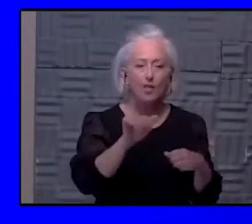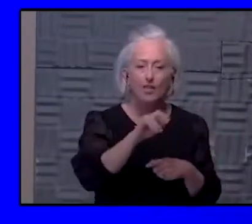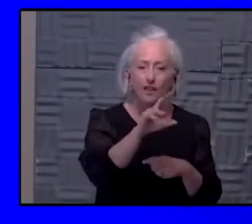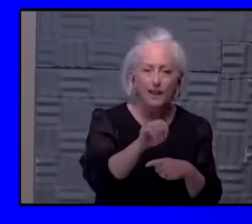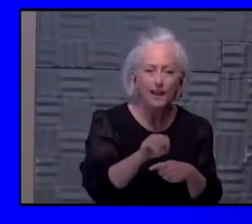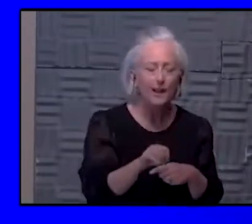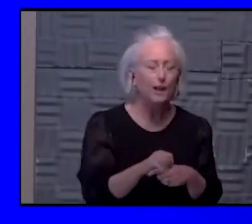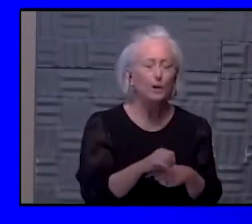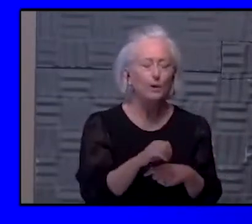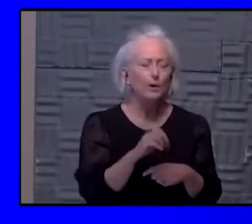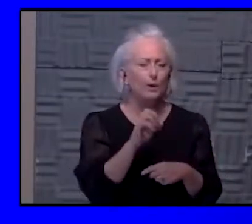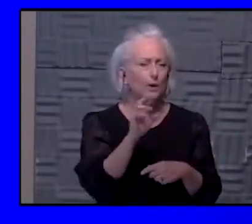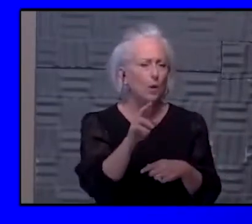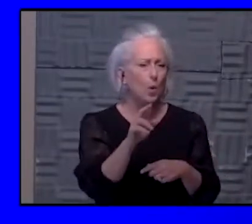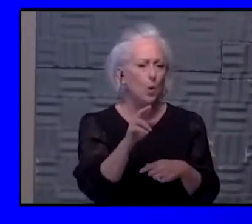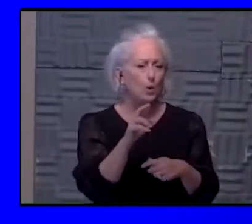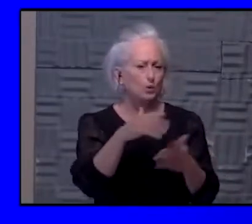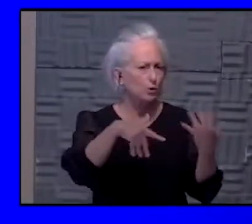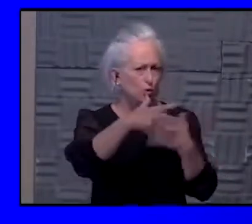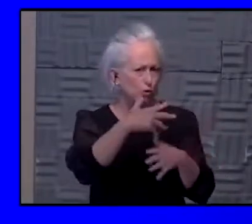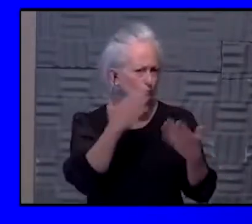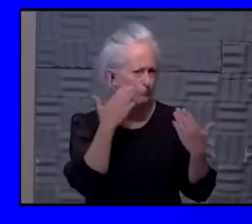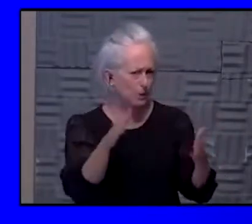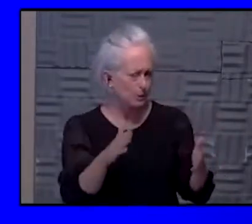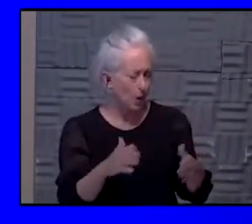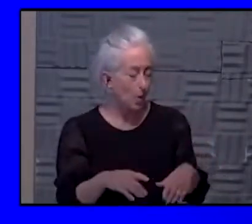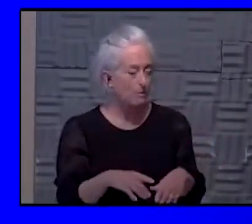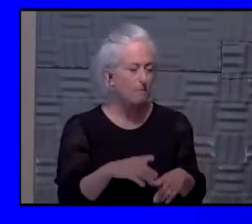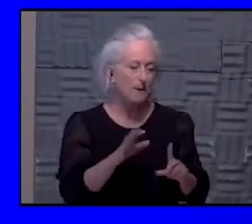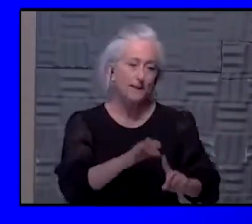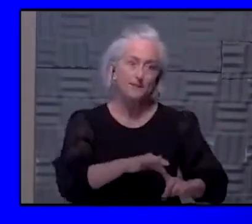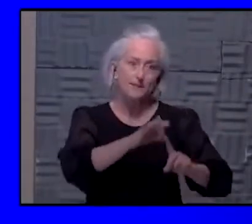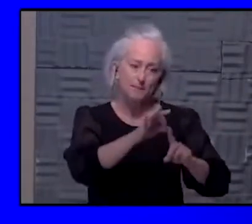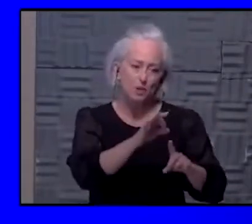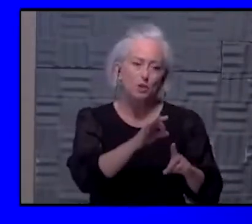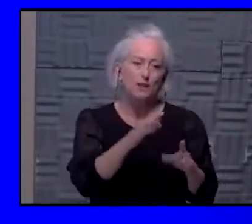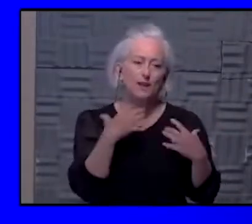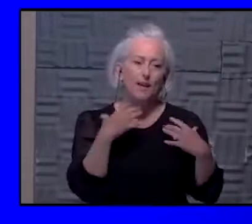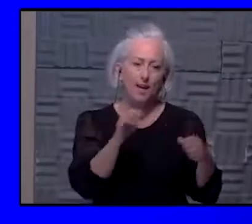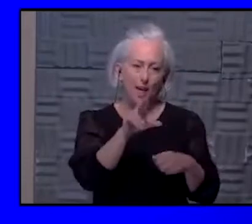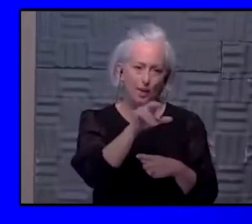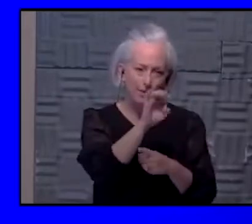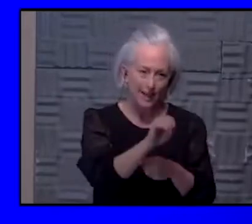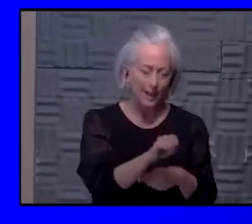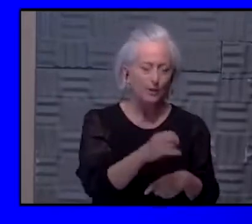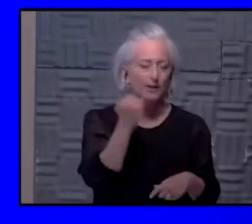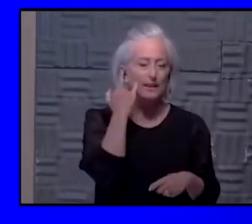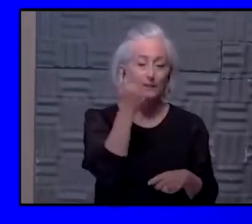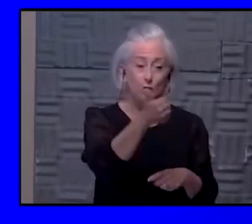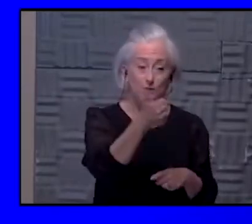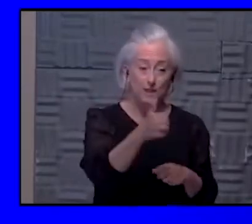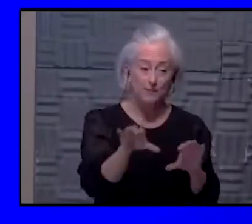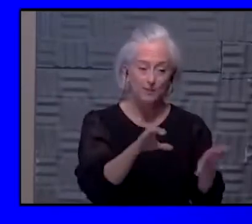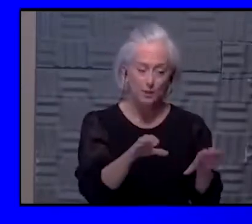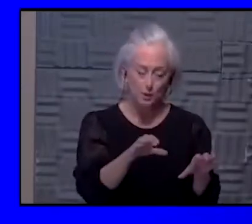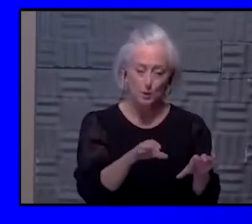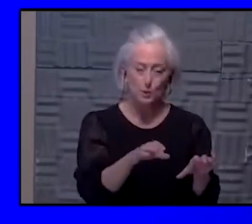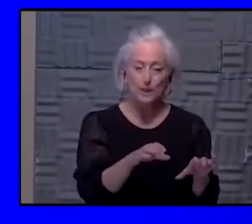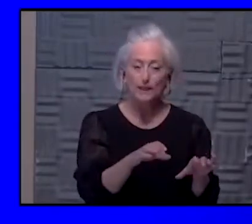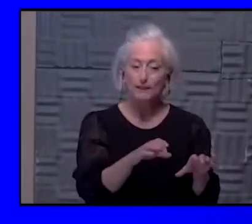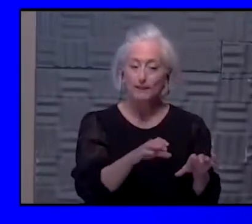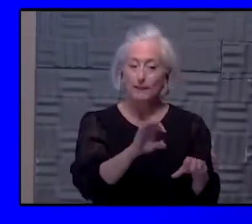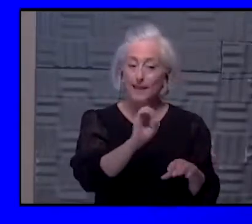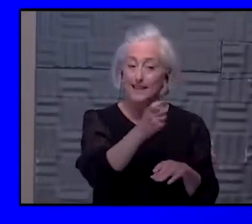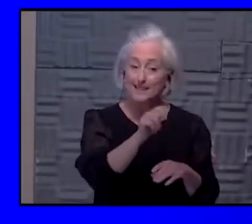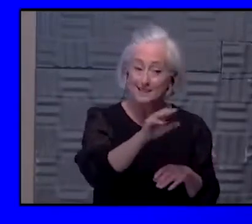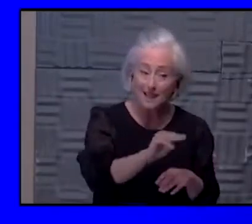not in the health care setting, especially if you are doing exams, if you're an eye doctor, a surgeon, anything like that, where you're going to be